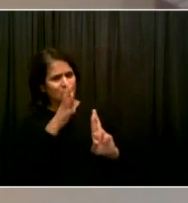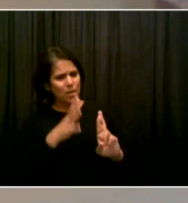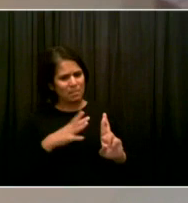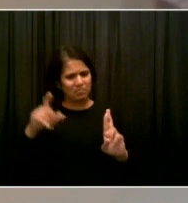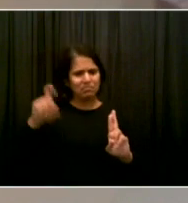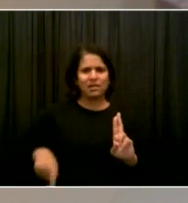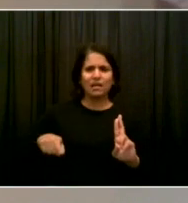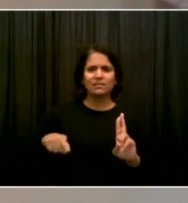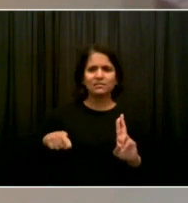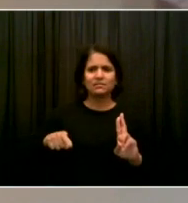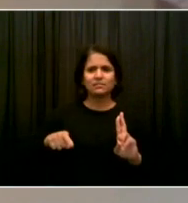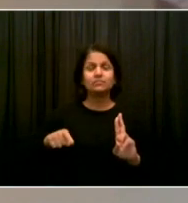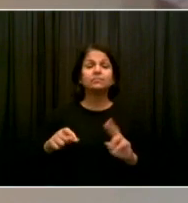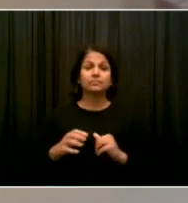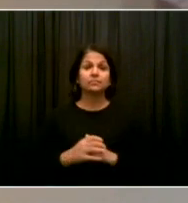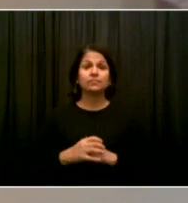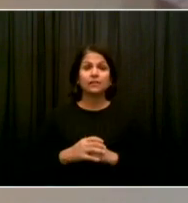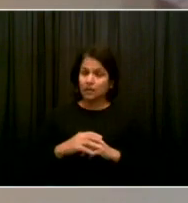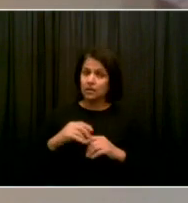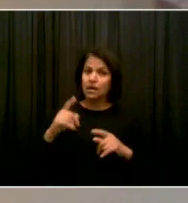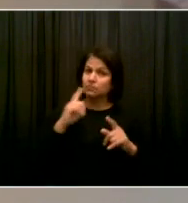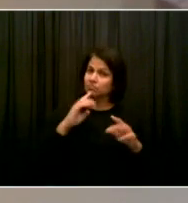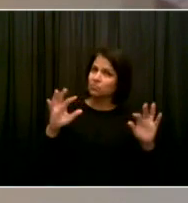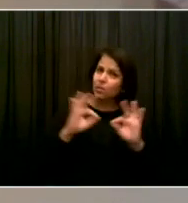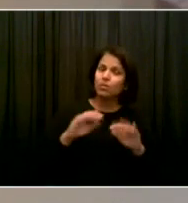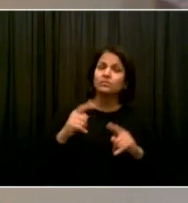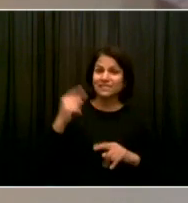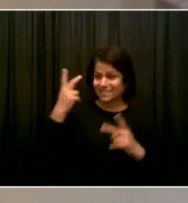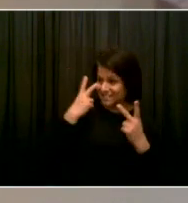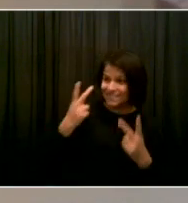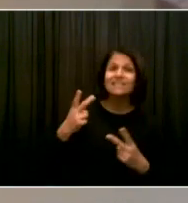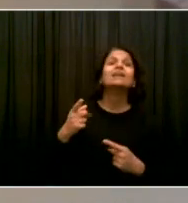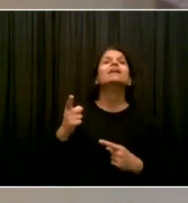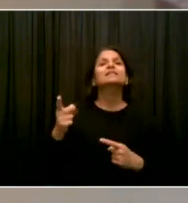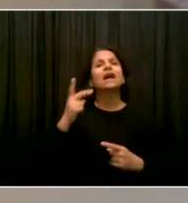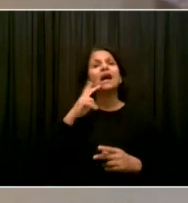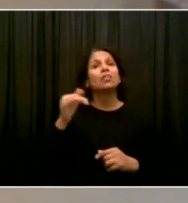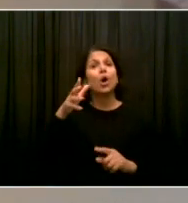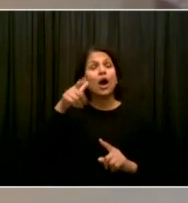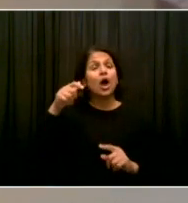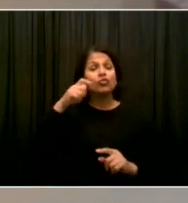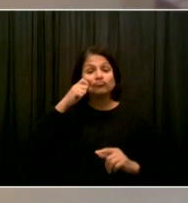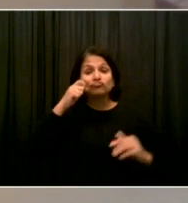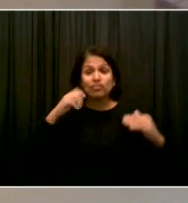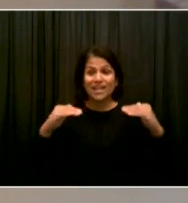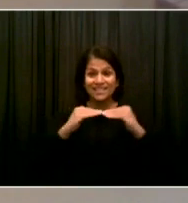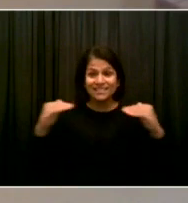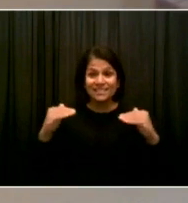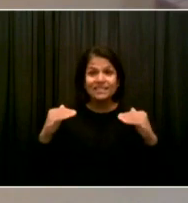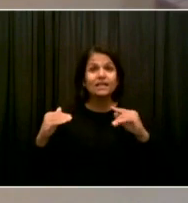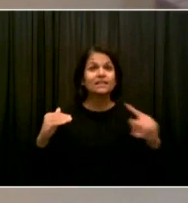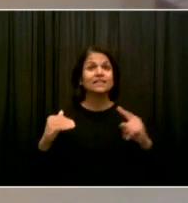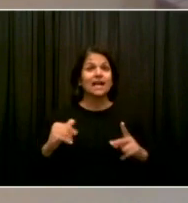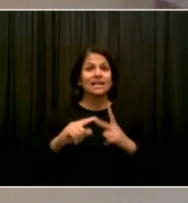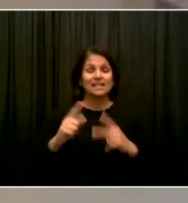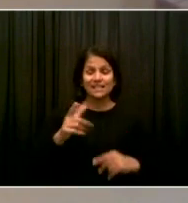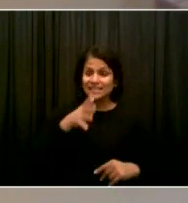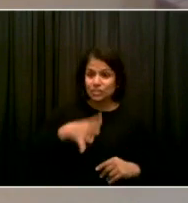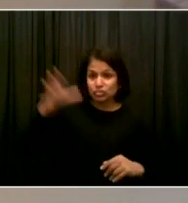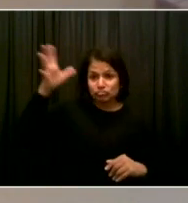women who showed the nation that racial justice, gender equality, and the dignity of all people go hand in hand.